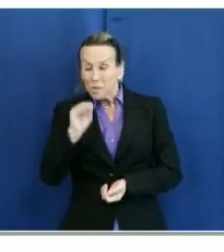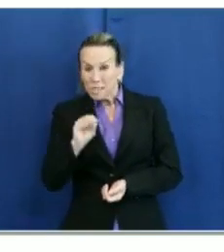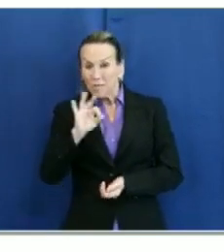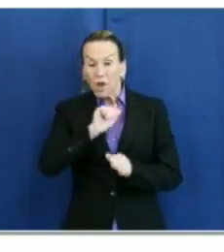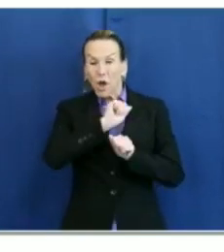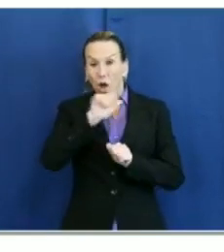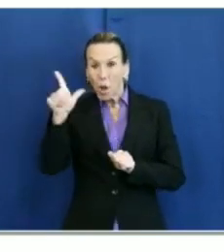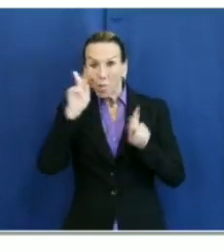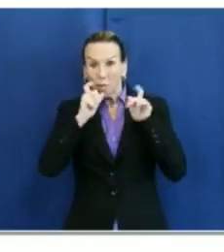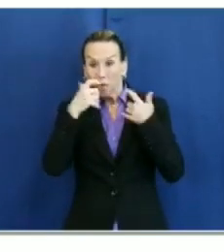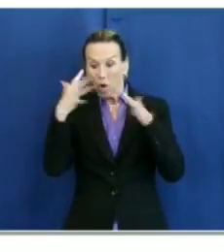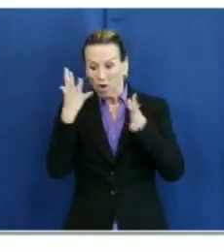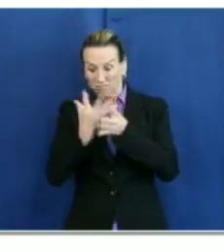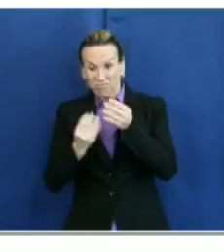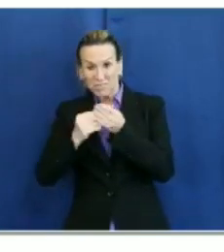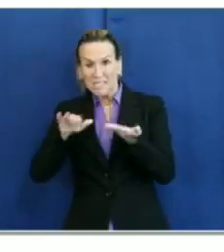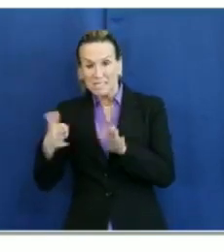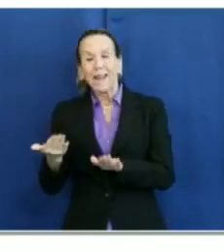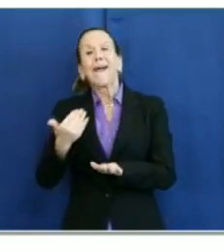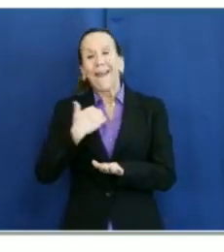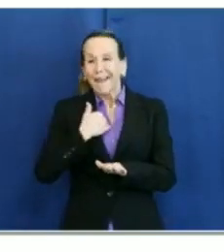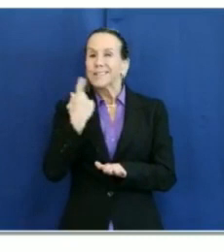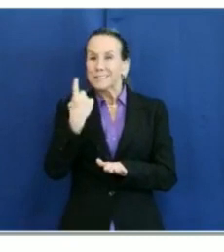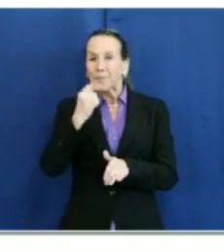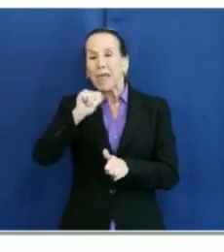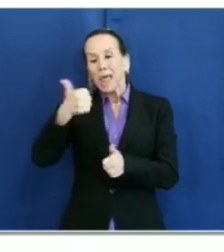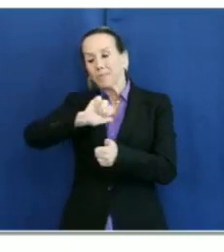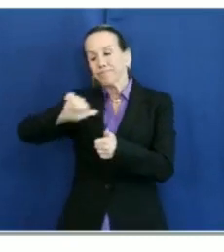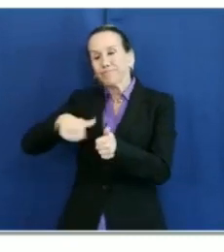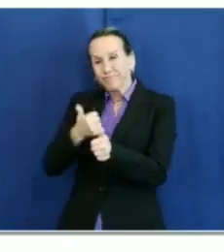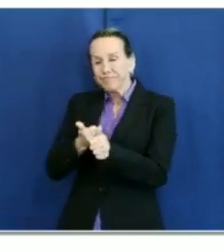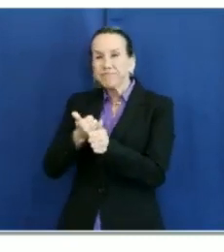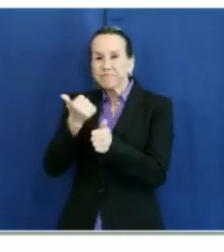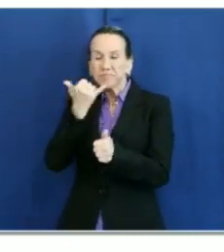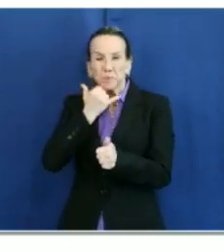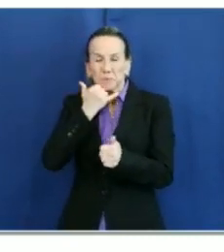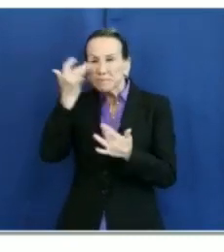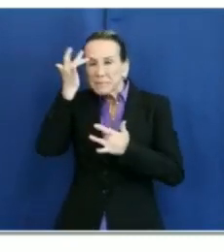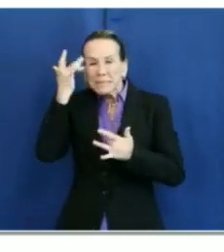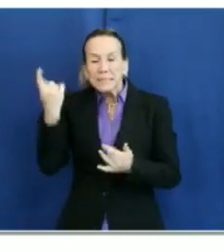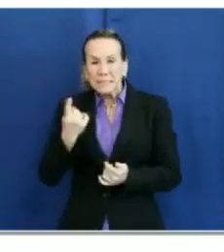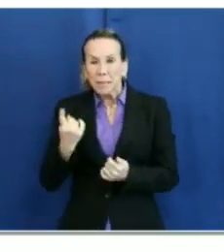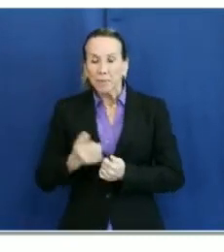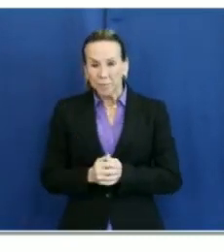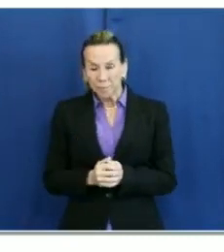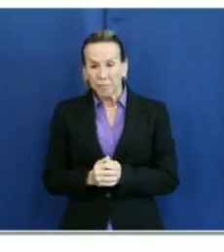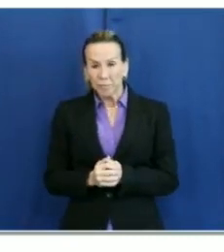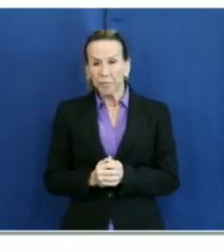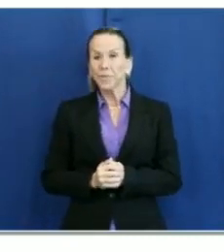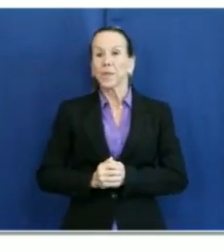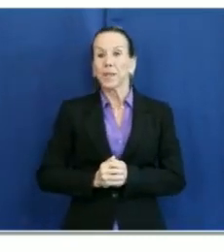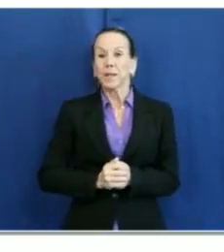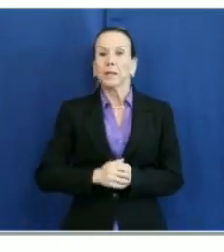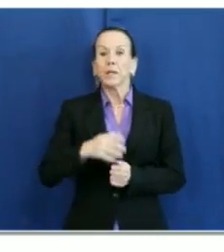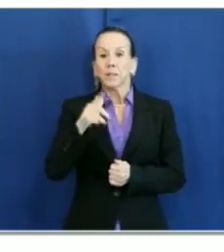those who have died had underlying medical conditions, 27 or 4% did not.